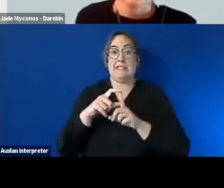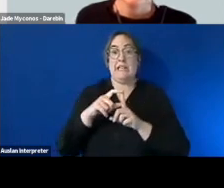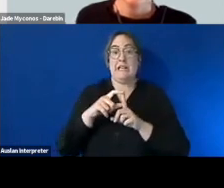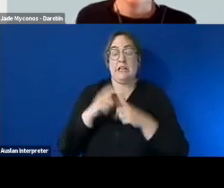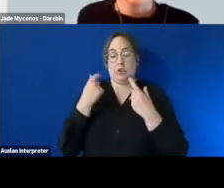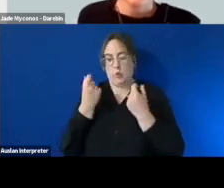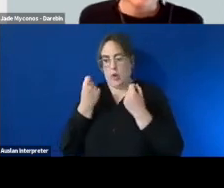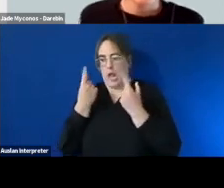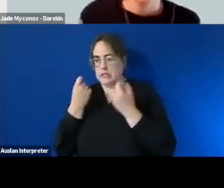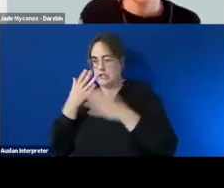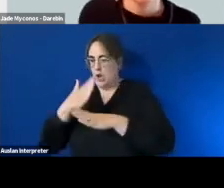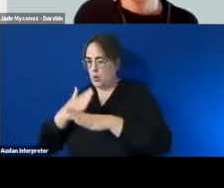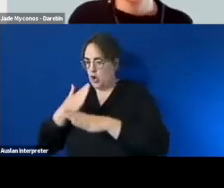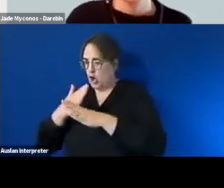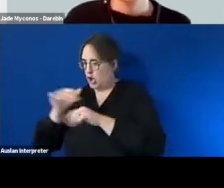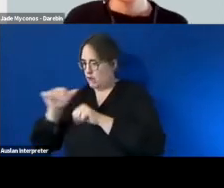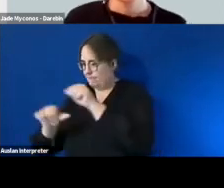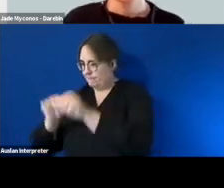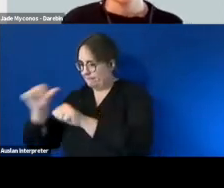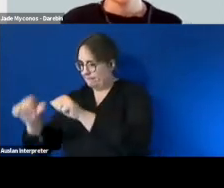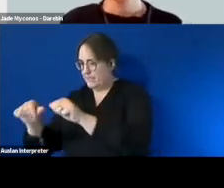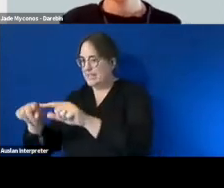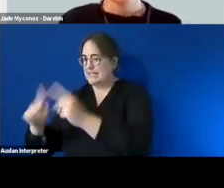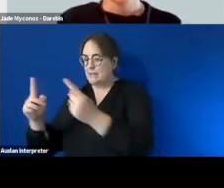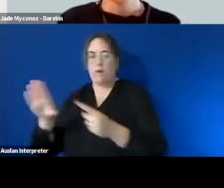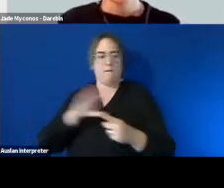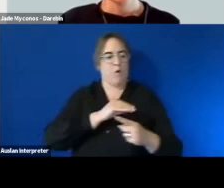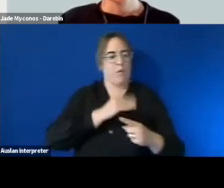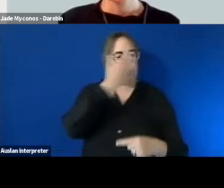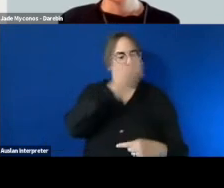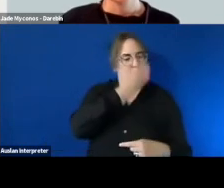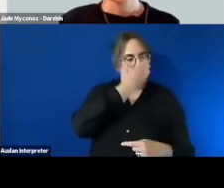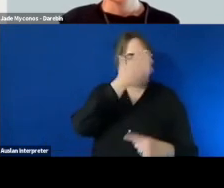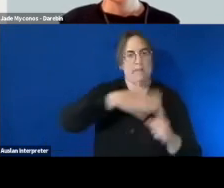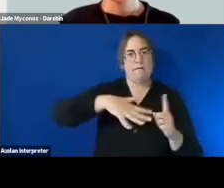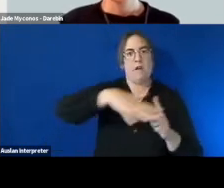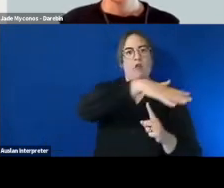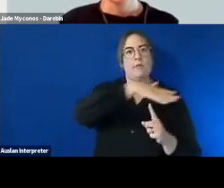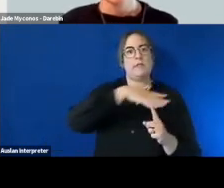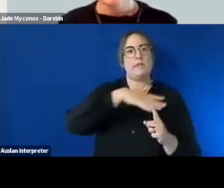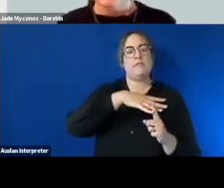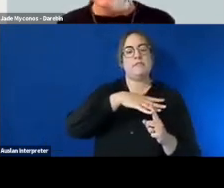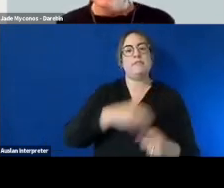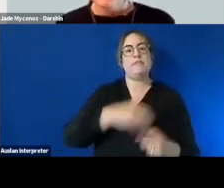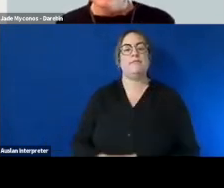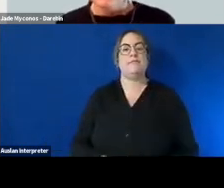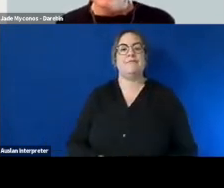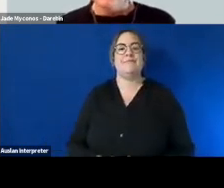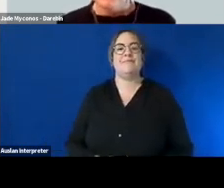and the transition sports need a quite specialist so that's where i think that's coming from